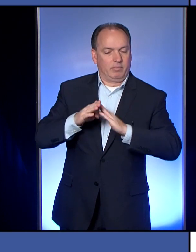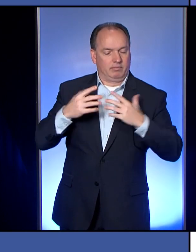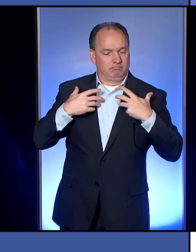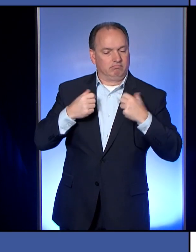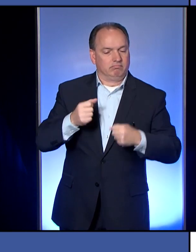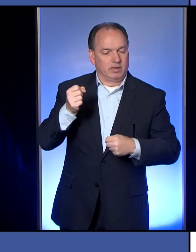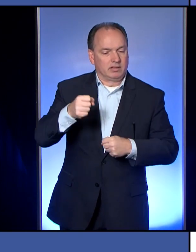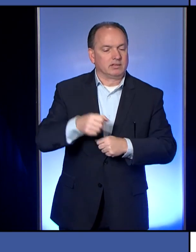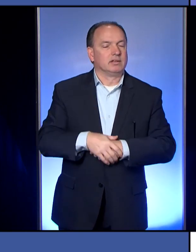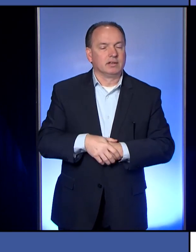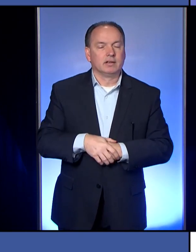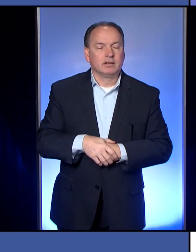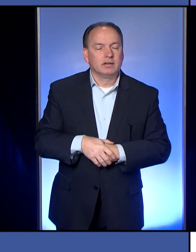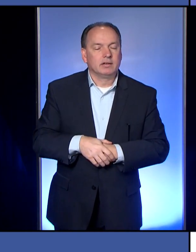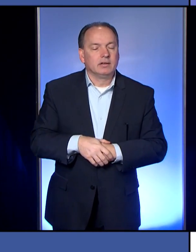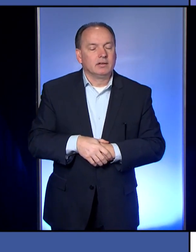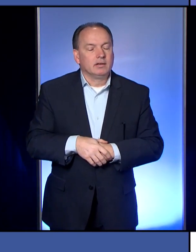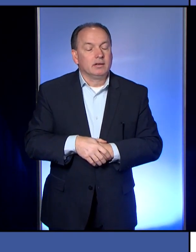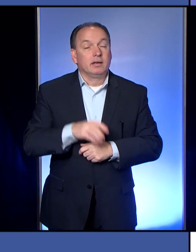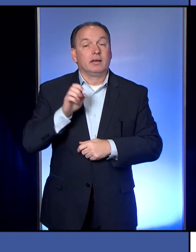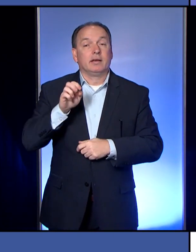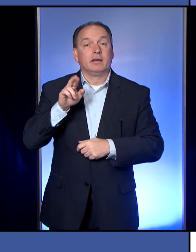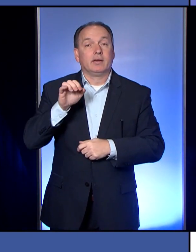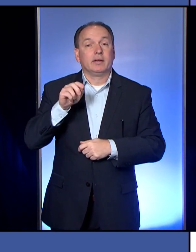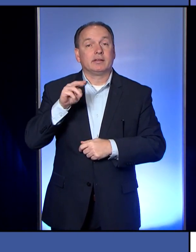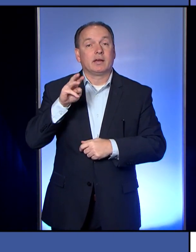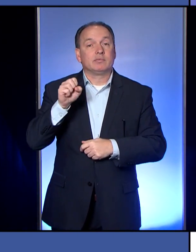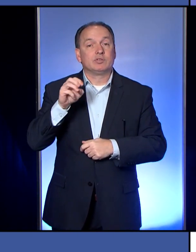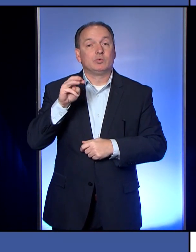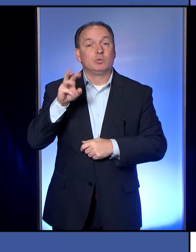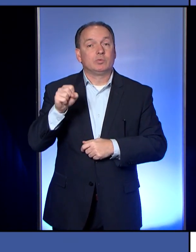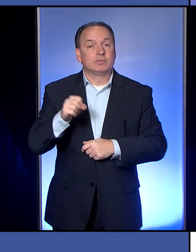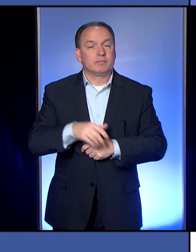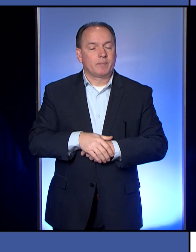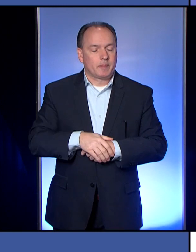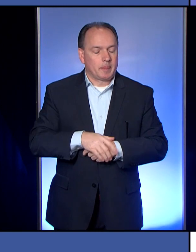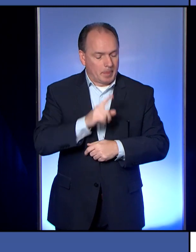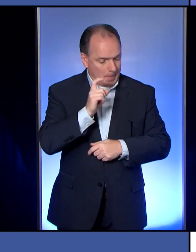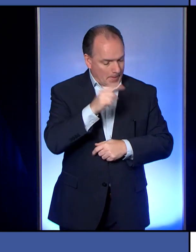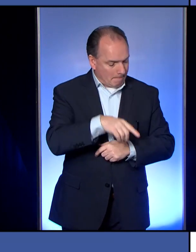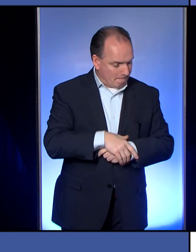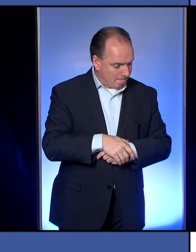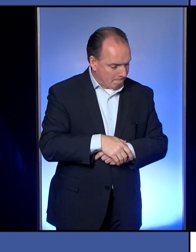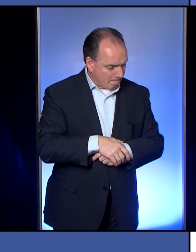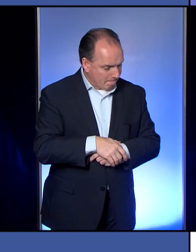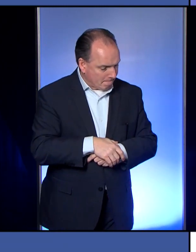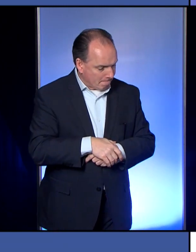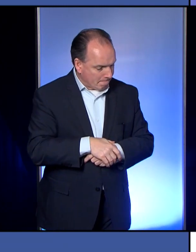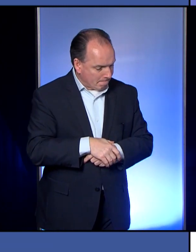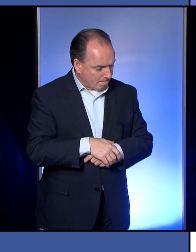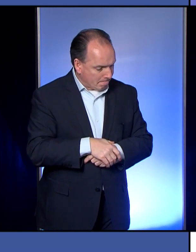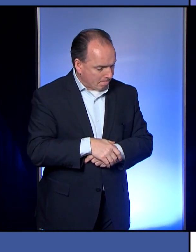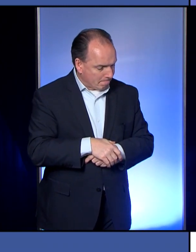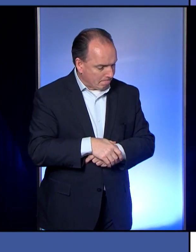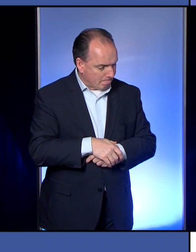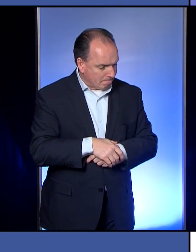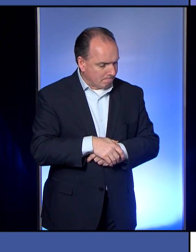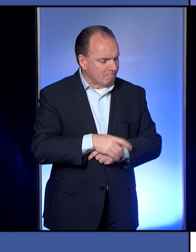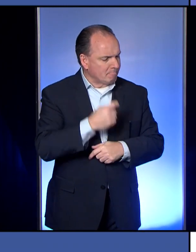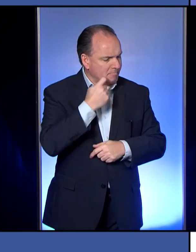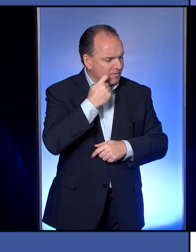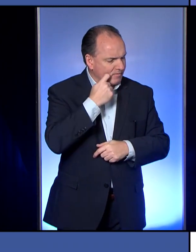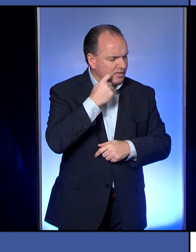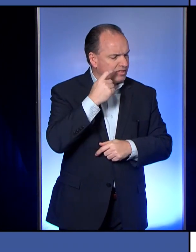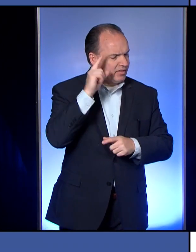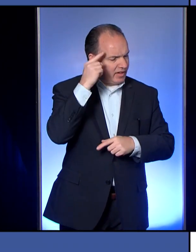Perfect. Thank you. Erie times news. Yes, Kathy. I want to get your thoughts on, on what the governor and secretary Levine said